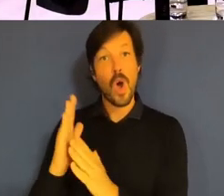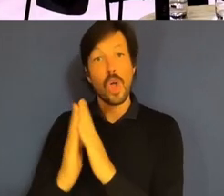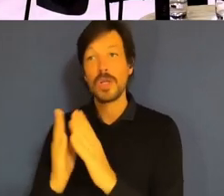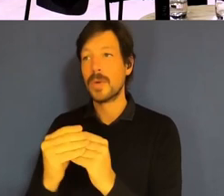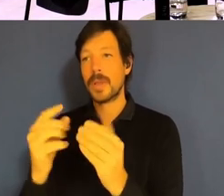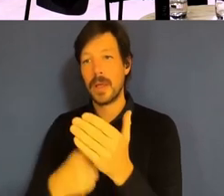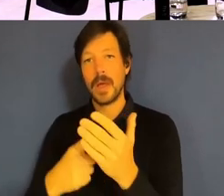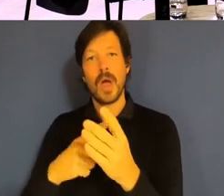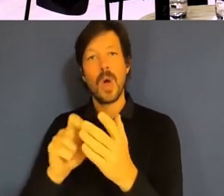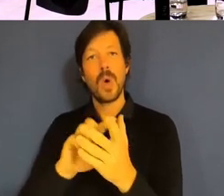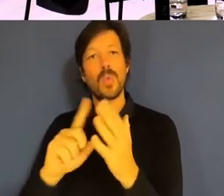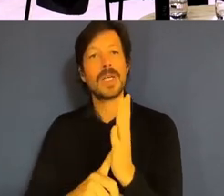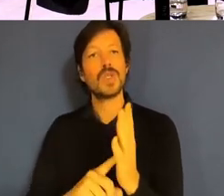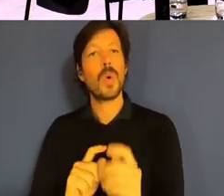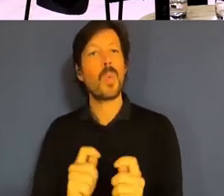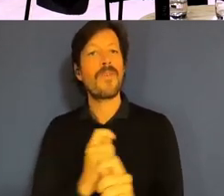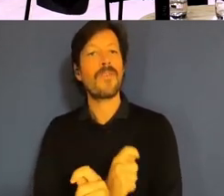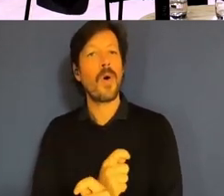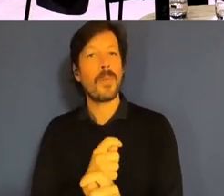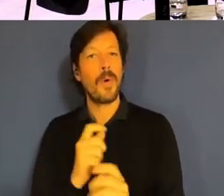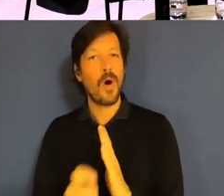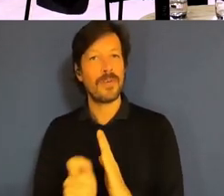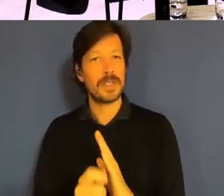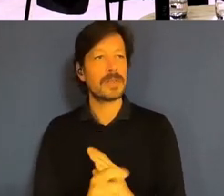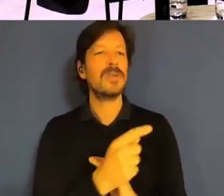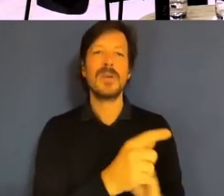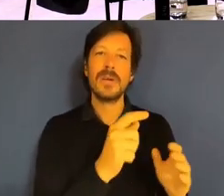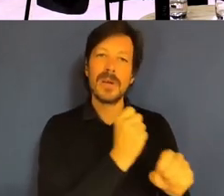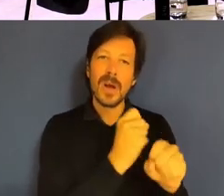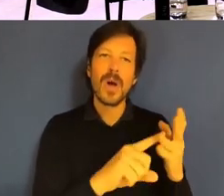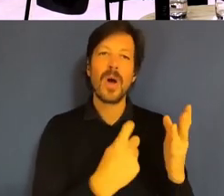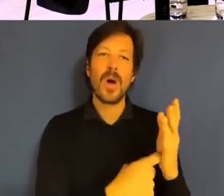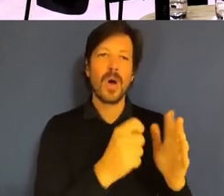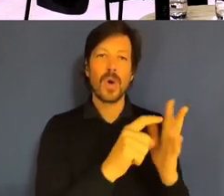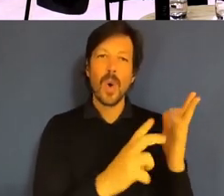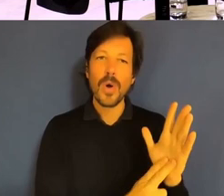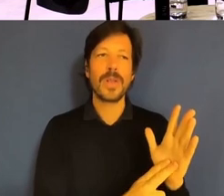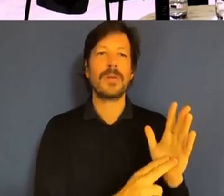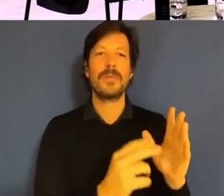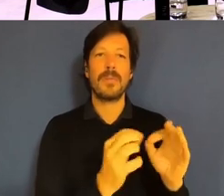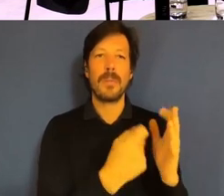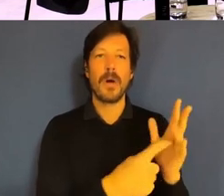Reform Office in the Prime Minister and Cabinet and Gordon Debrow there in driving a really,